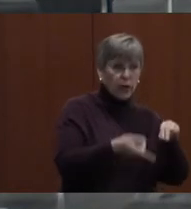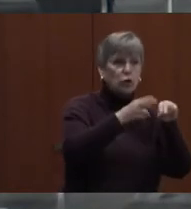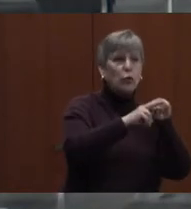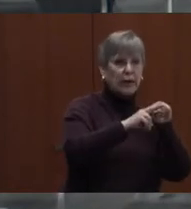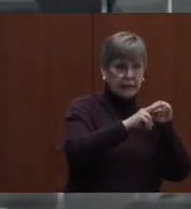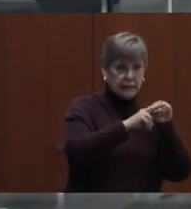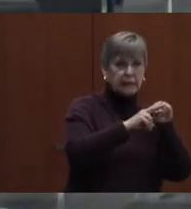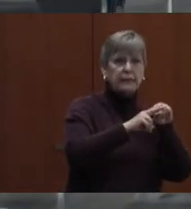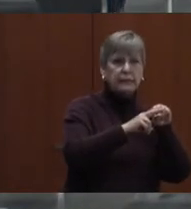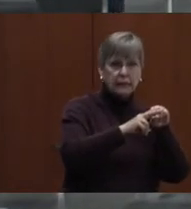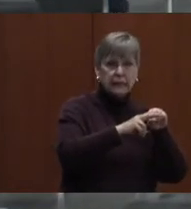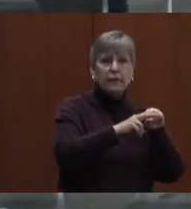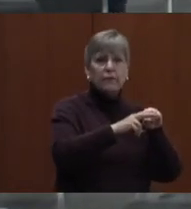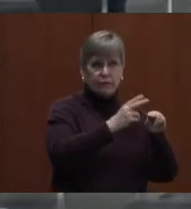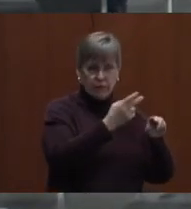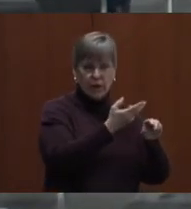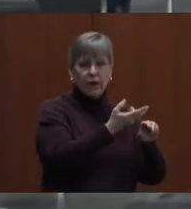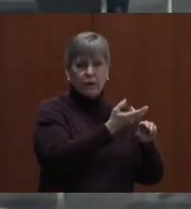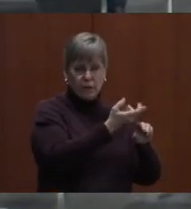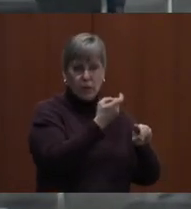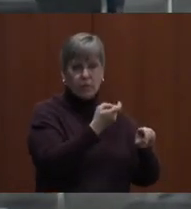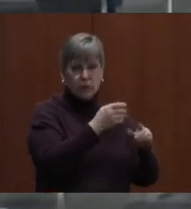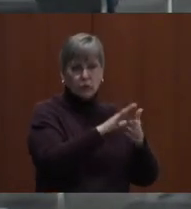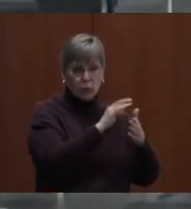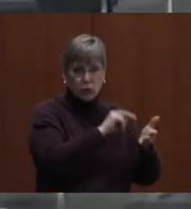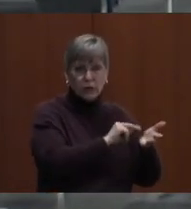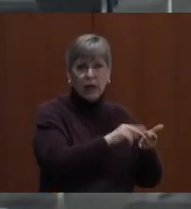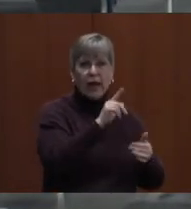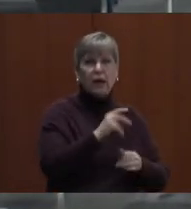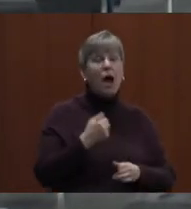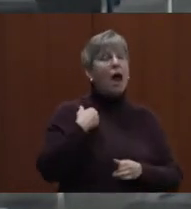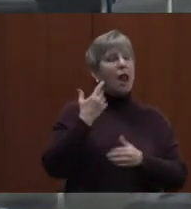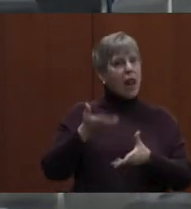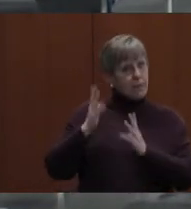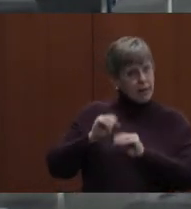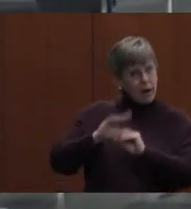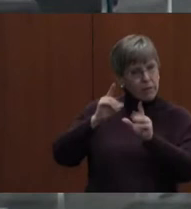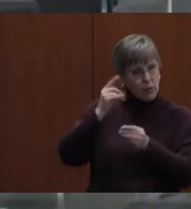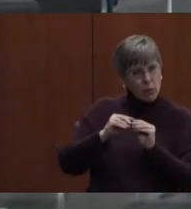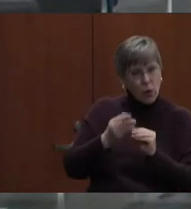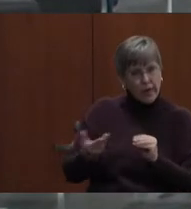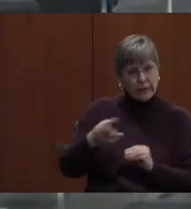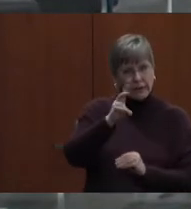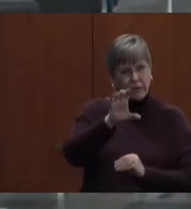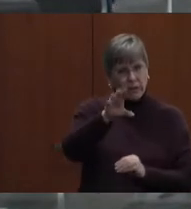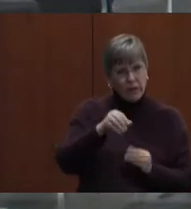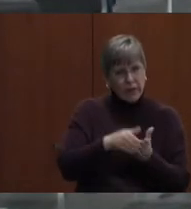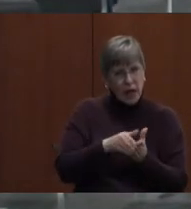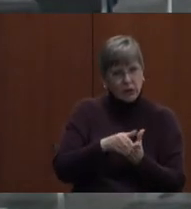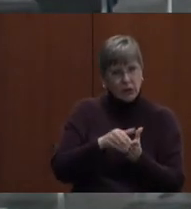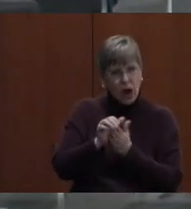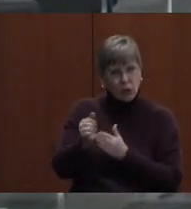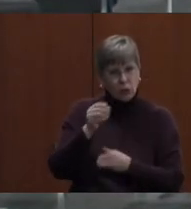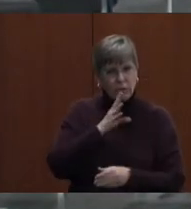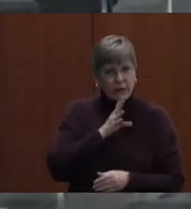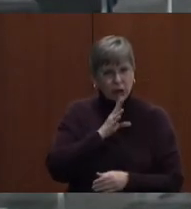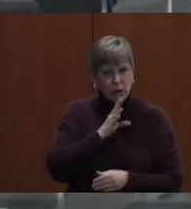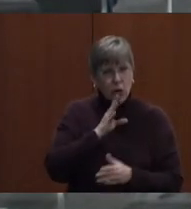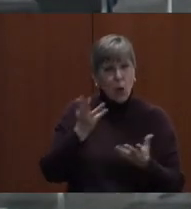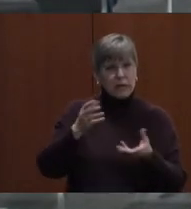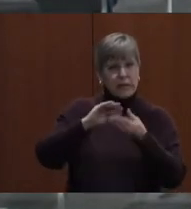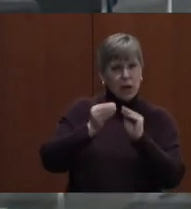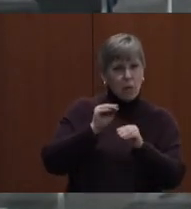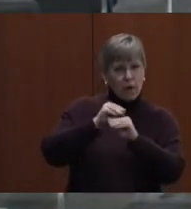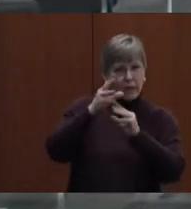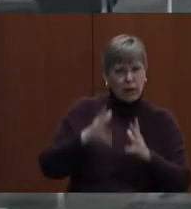contracted school nursing service line? I just want to clarify one thing. The $750,000 figure you mentioned, what is the number